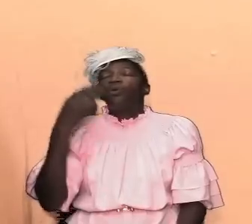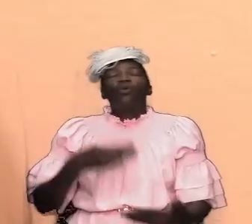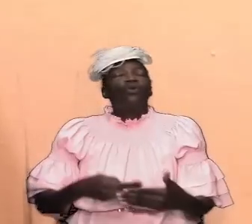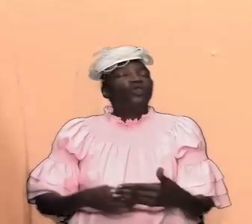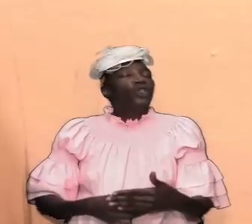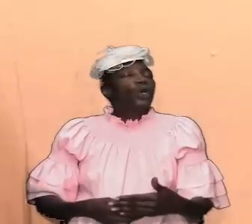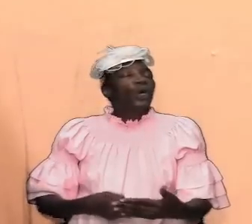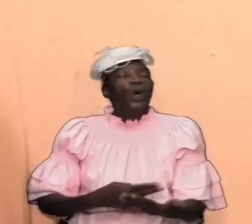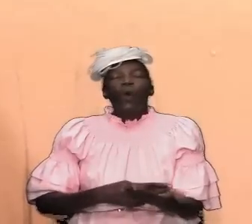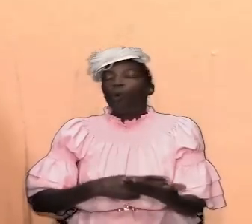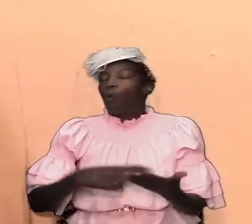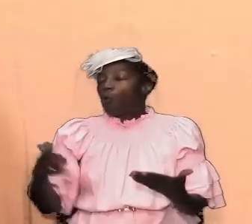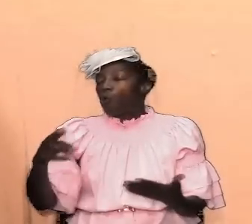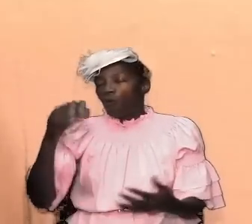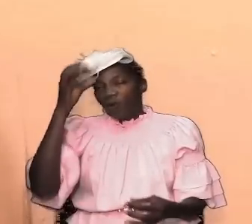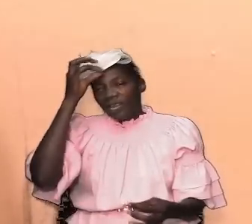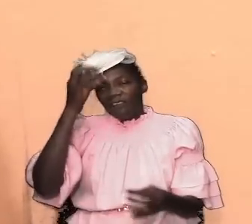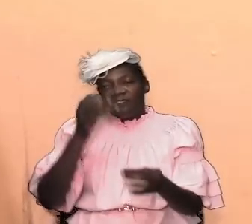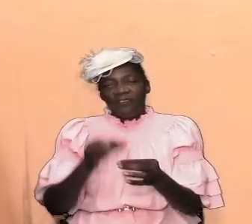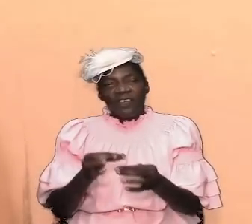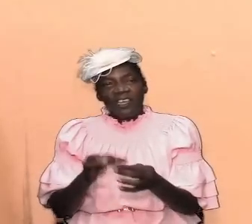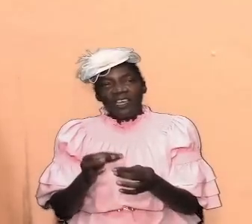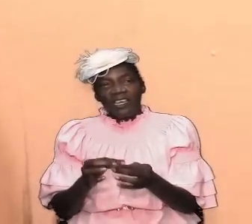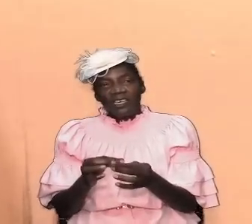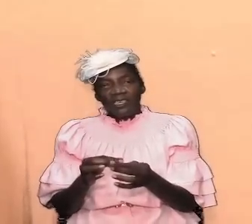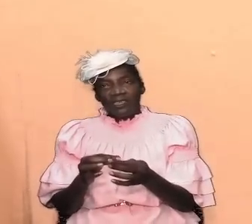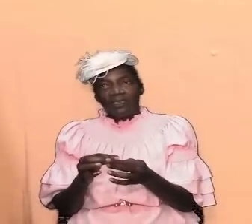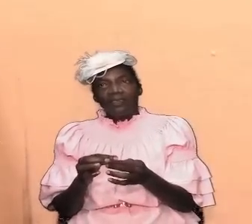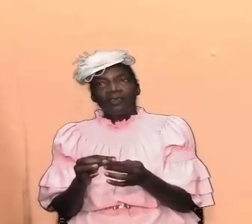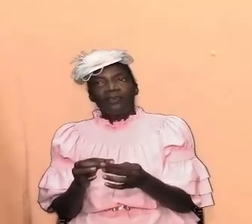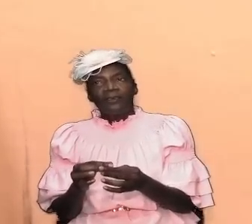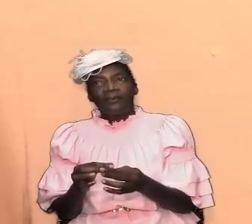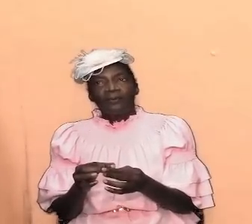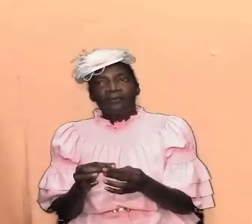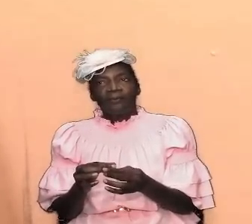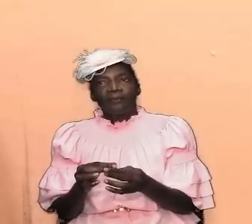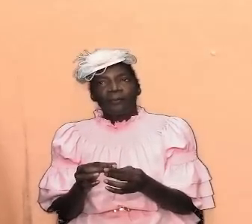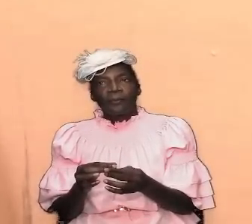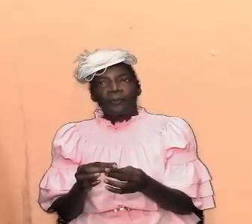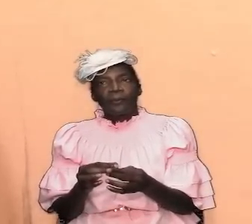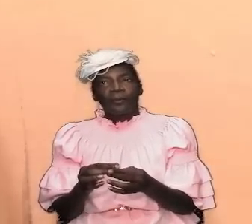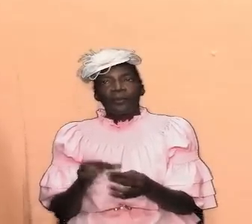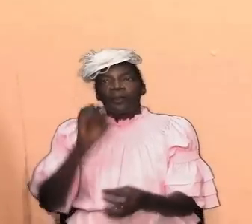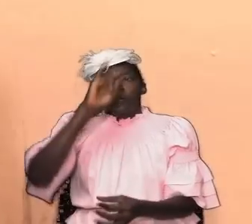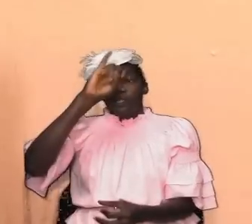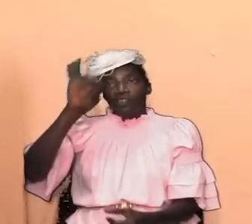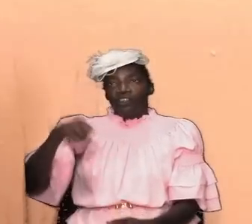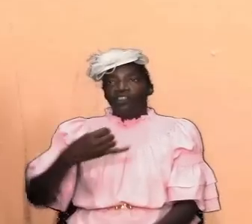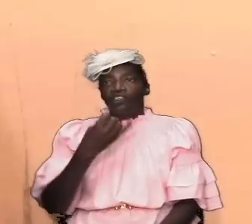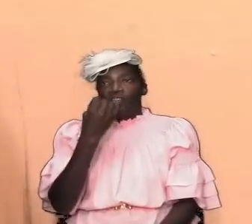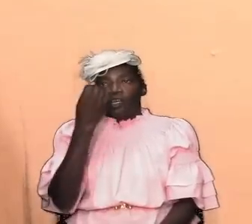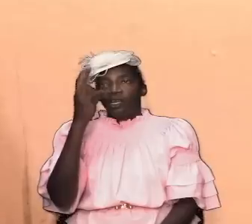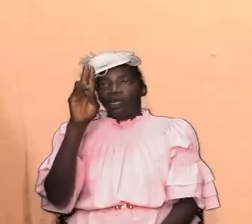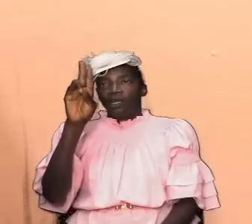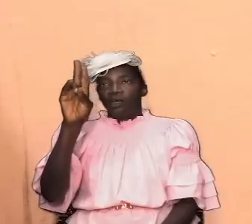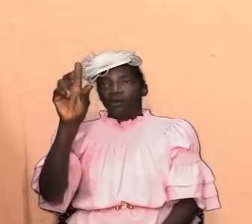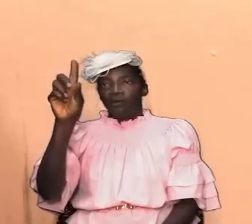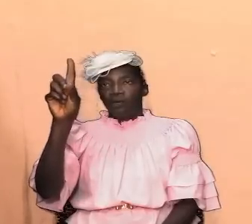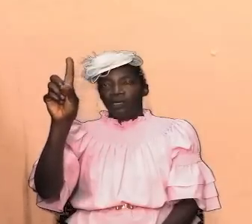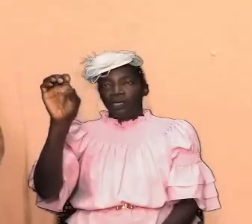faith and we will quote from the book of jude amen where the prophet